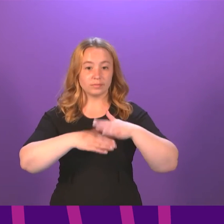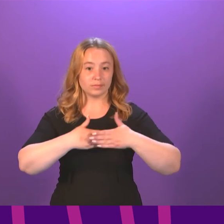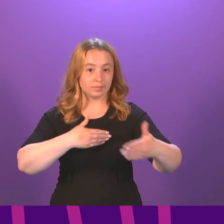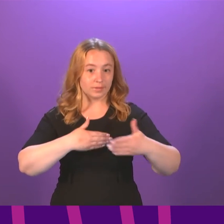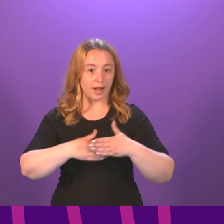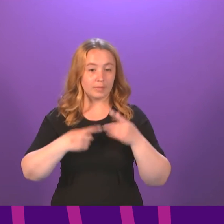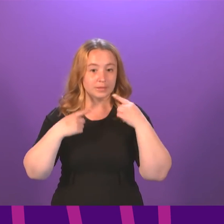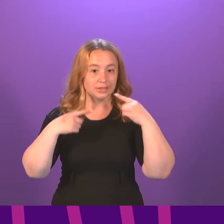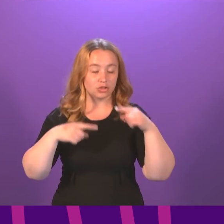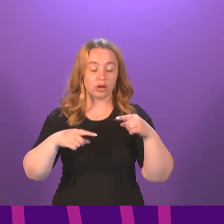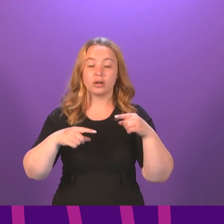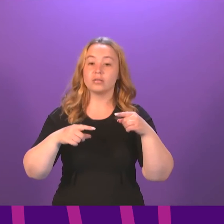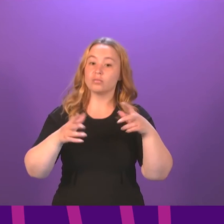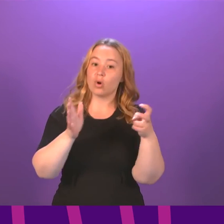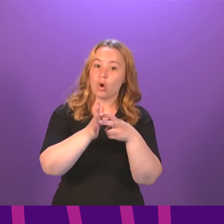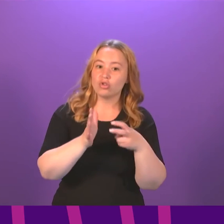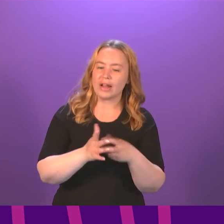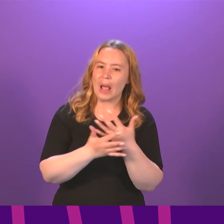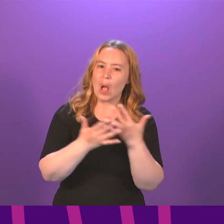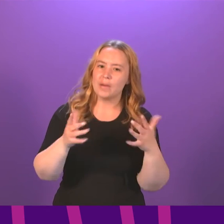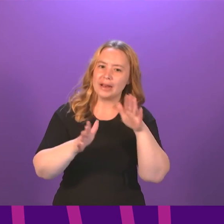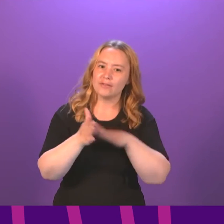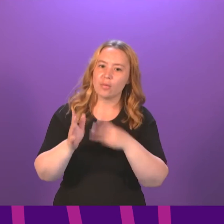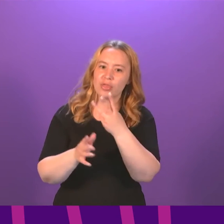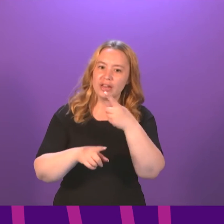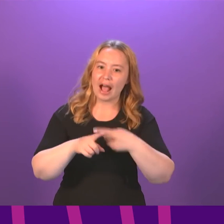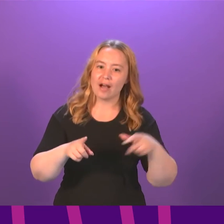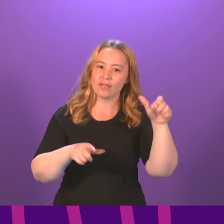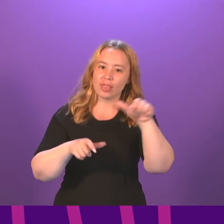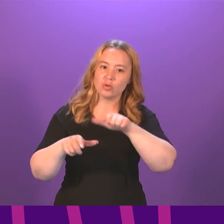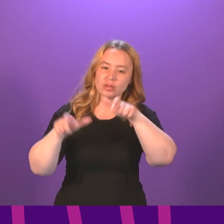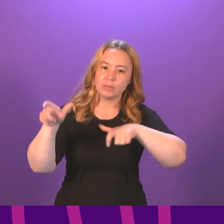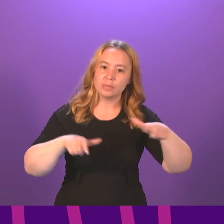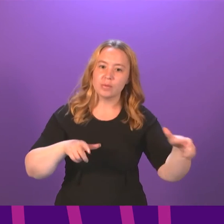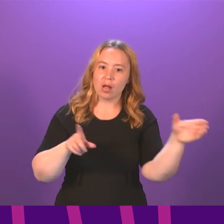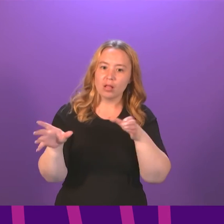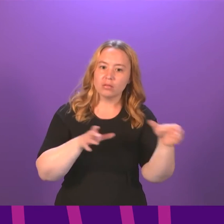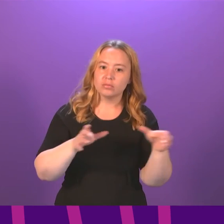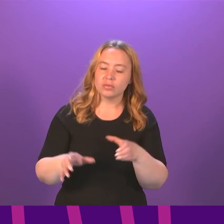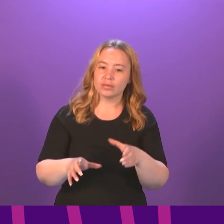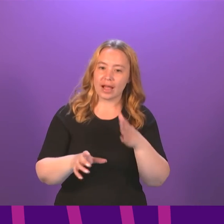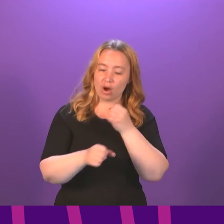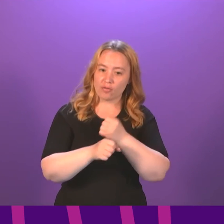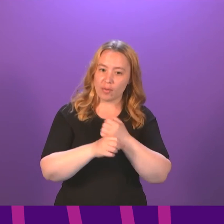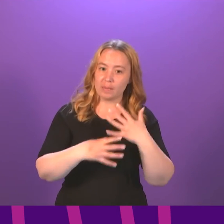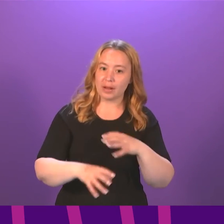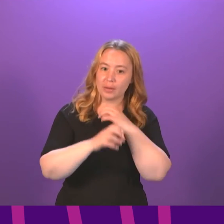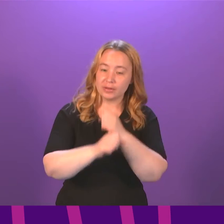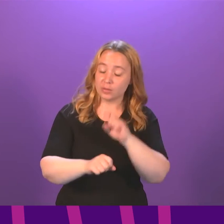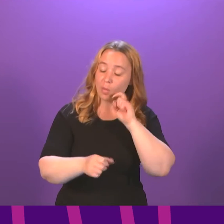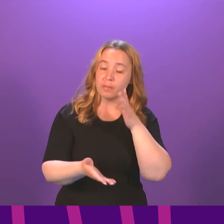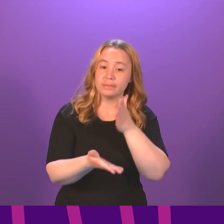and a half thousand teaching and classroom assistant posts that the Scottish Government has committed to creating will be given permanent